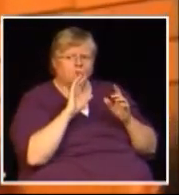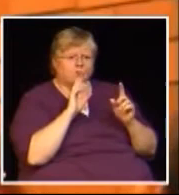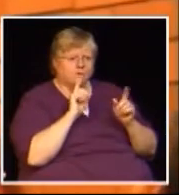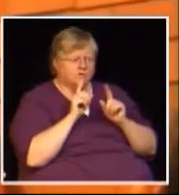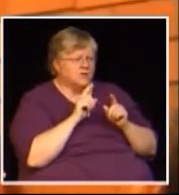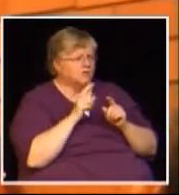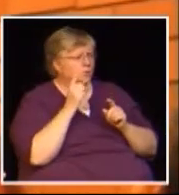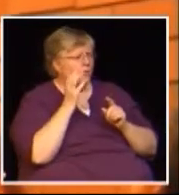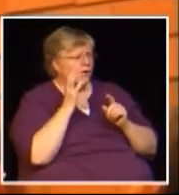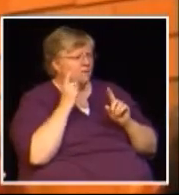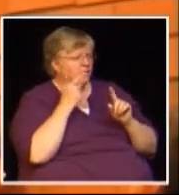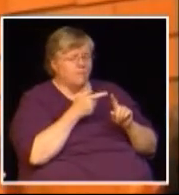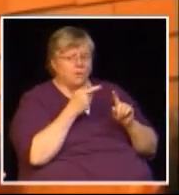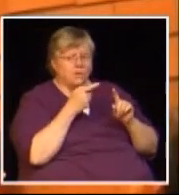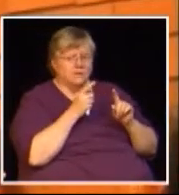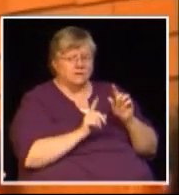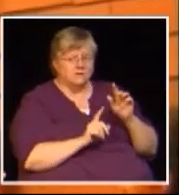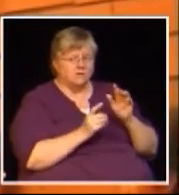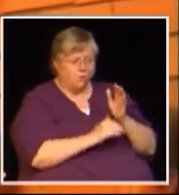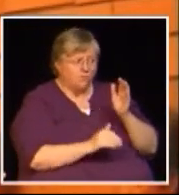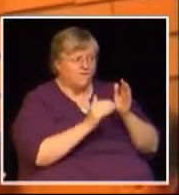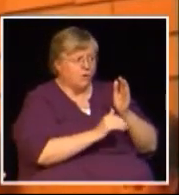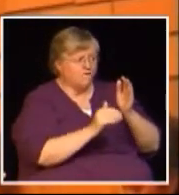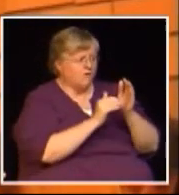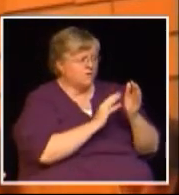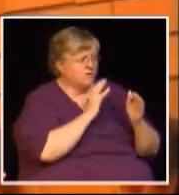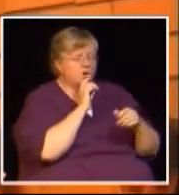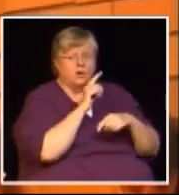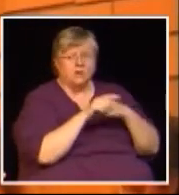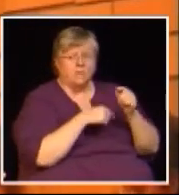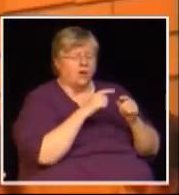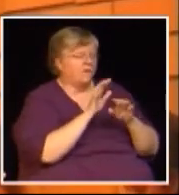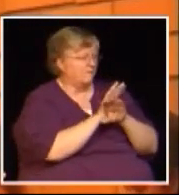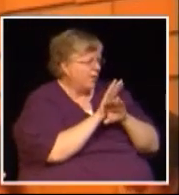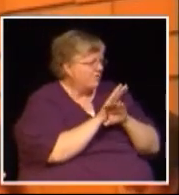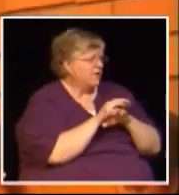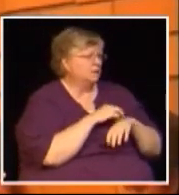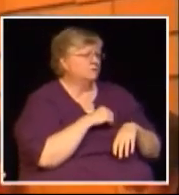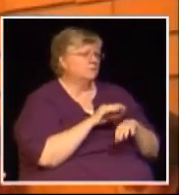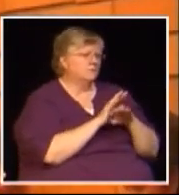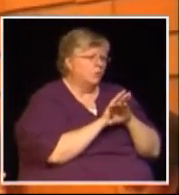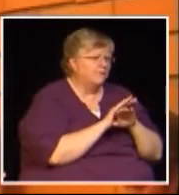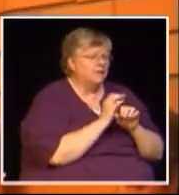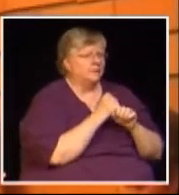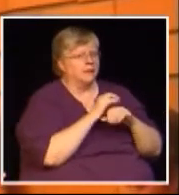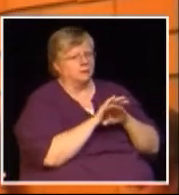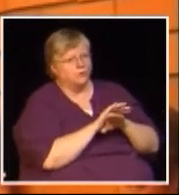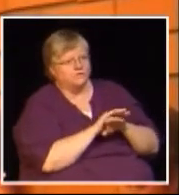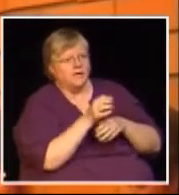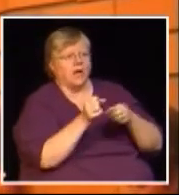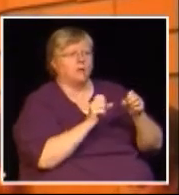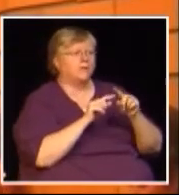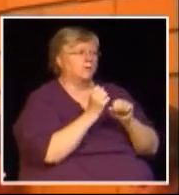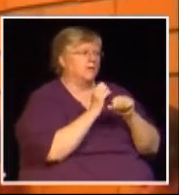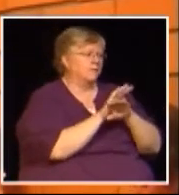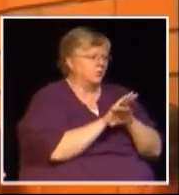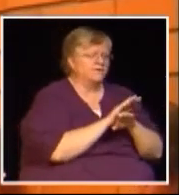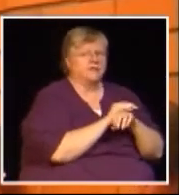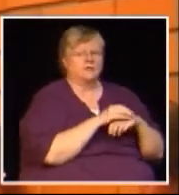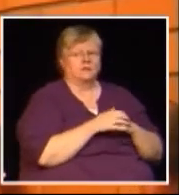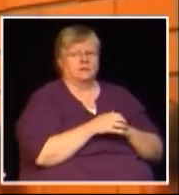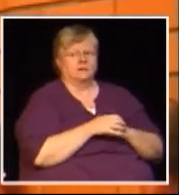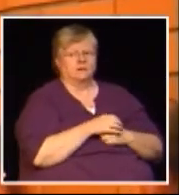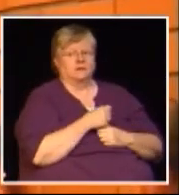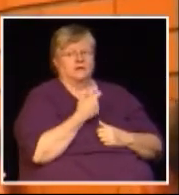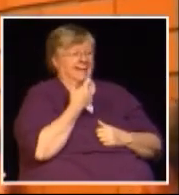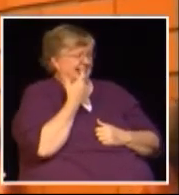conversation but one of the topics that came up a lot with in your speech was about the film the film industry increasing jobs with